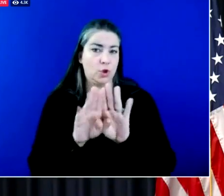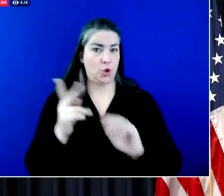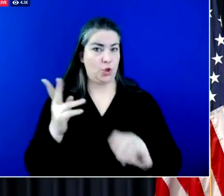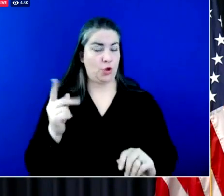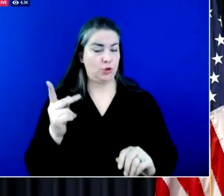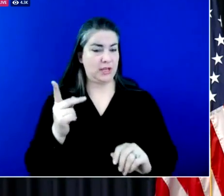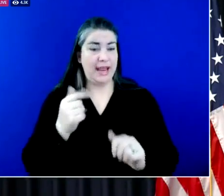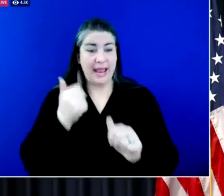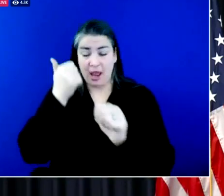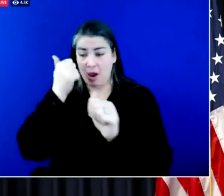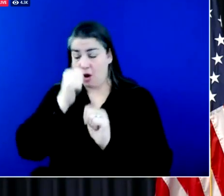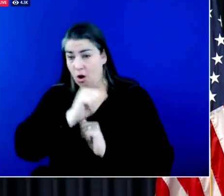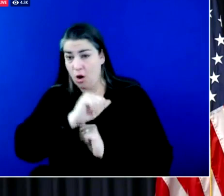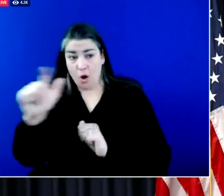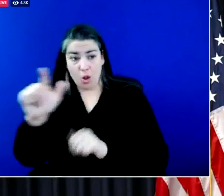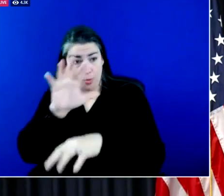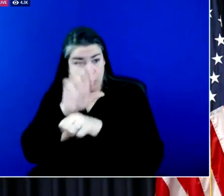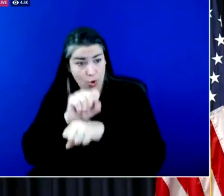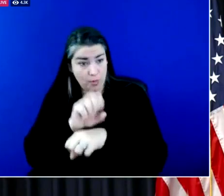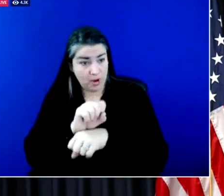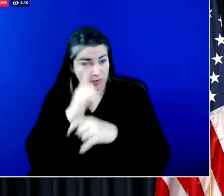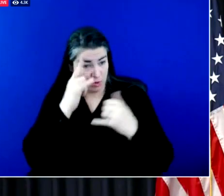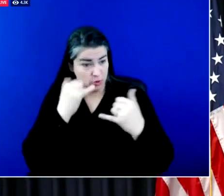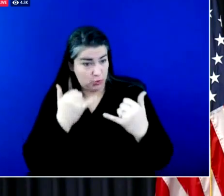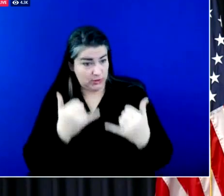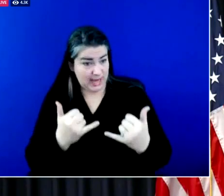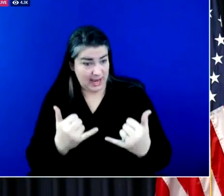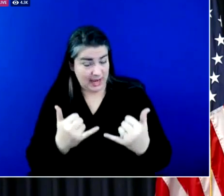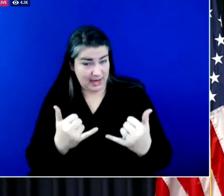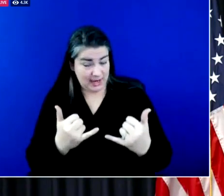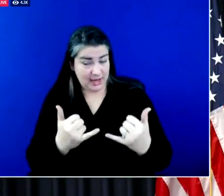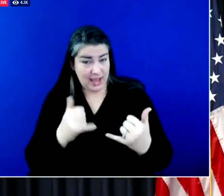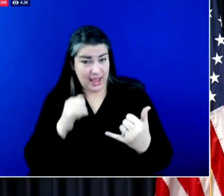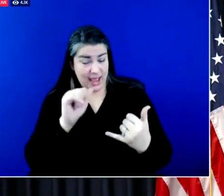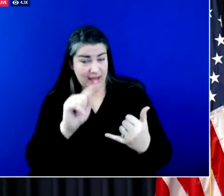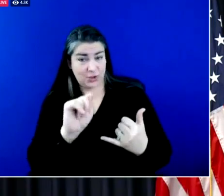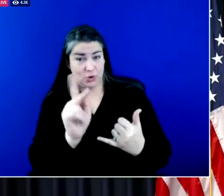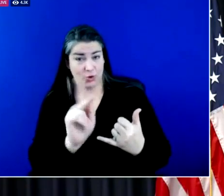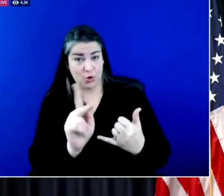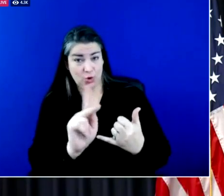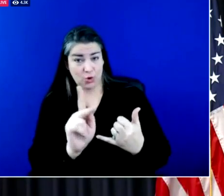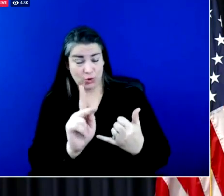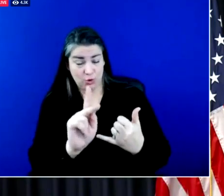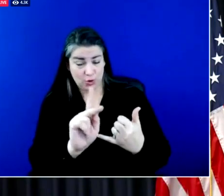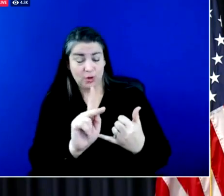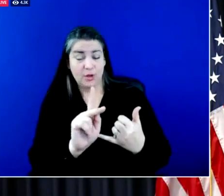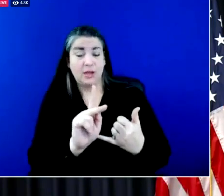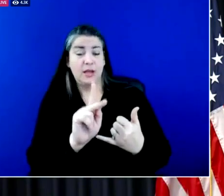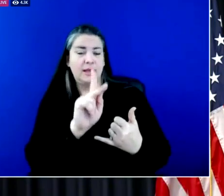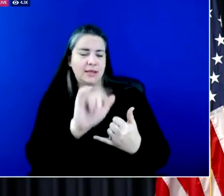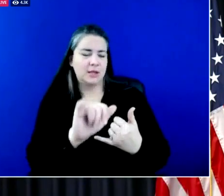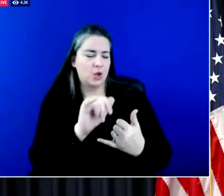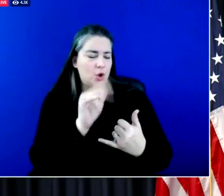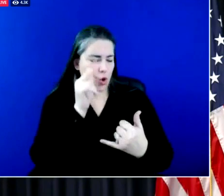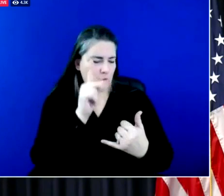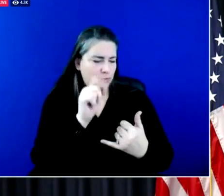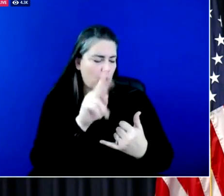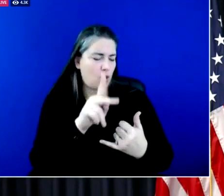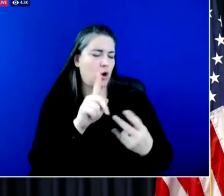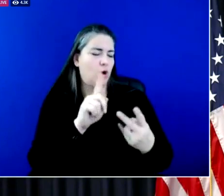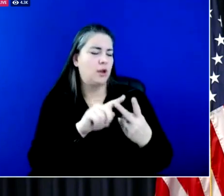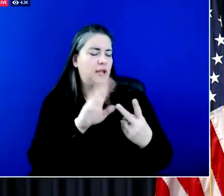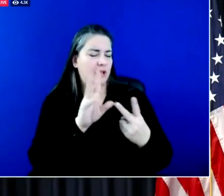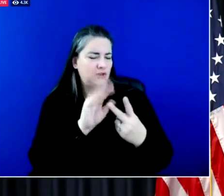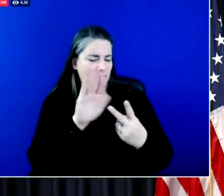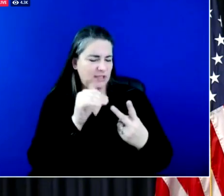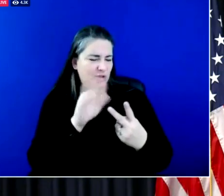for today at one of those Kroger regional sites. They are at the Kentucky Horse Park, the Northern Kentucky Convention Center in Covington